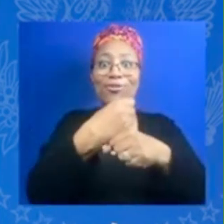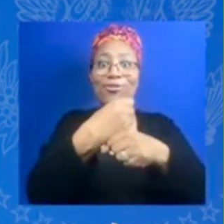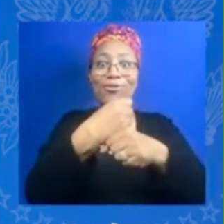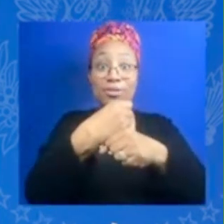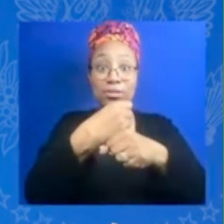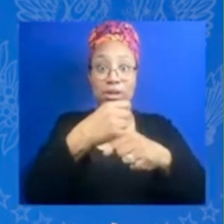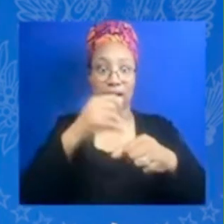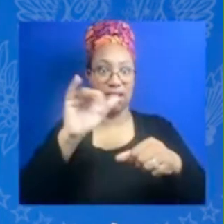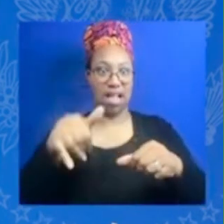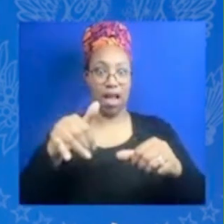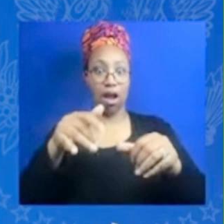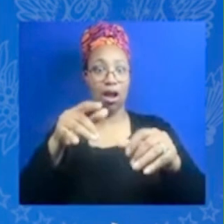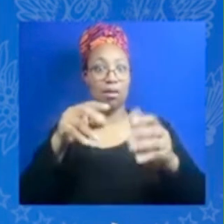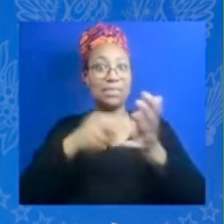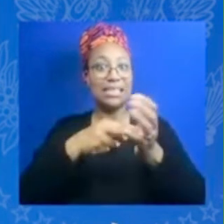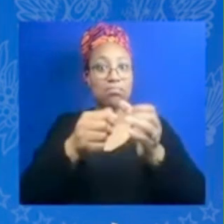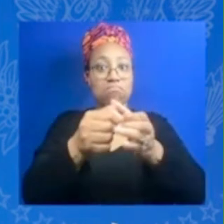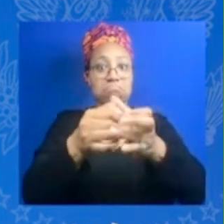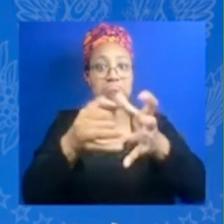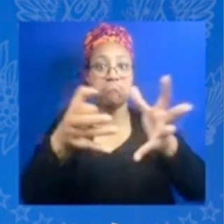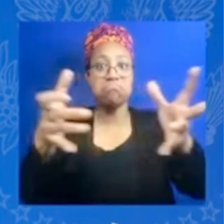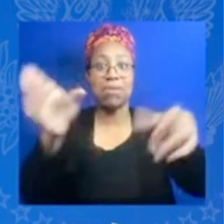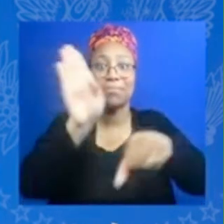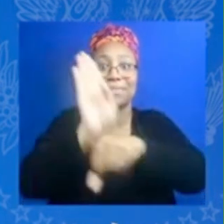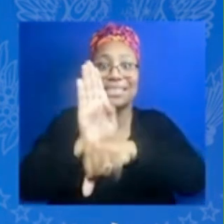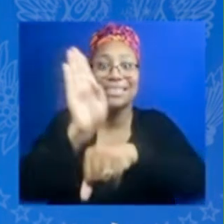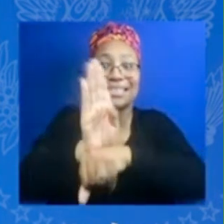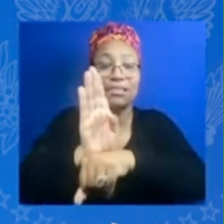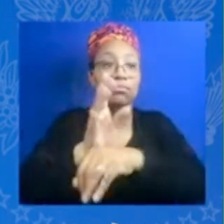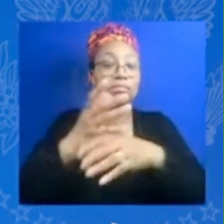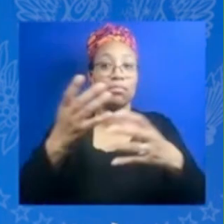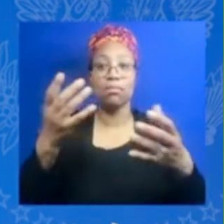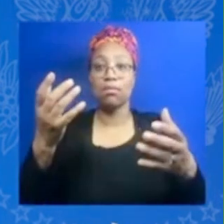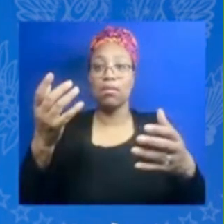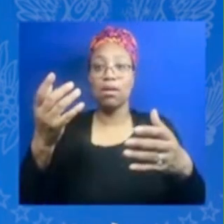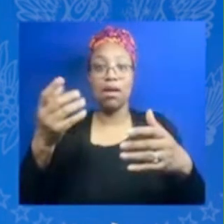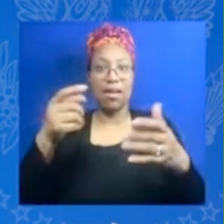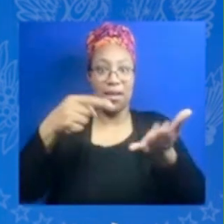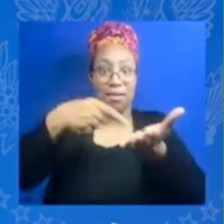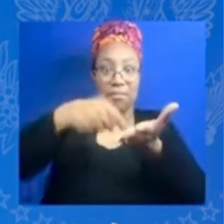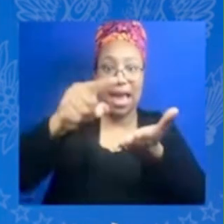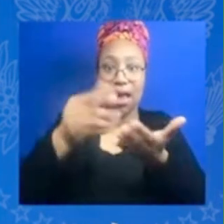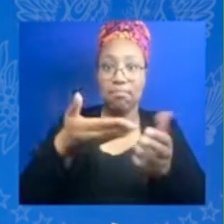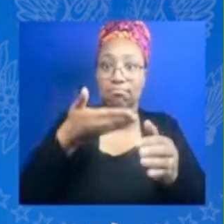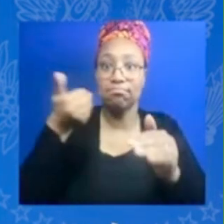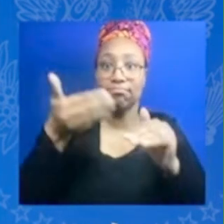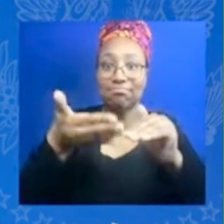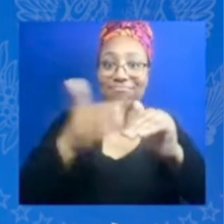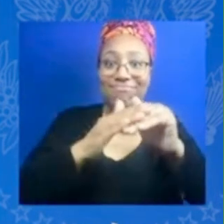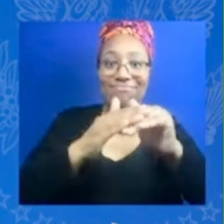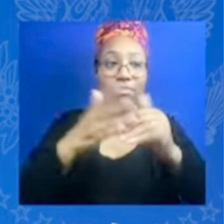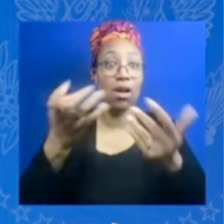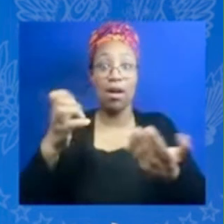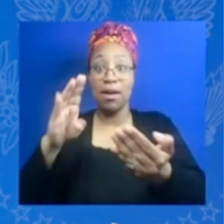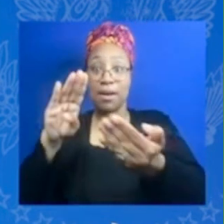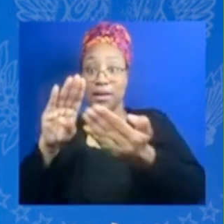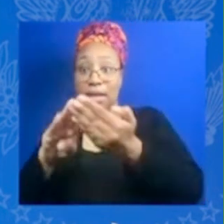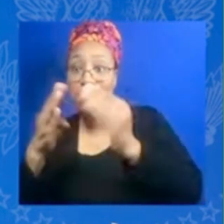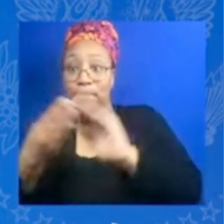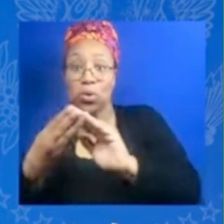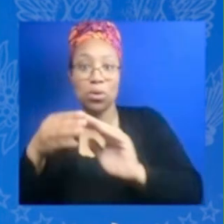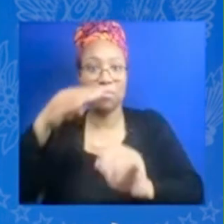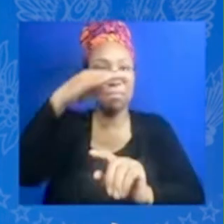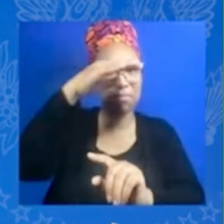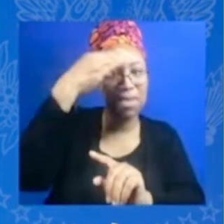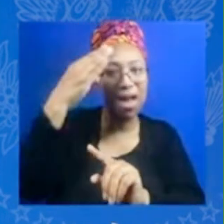jobs high paying jobs for individuals in all communities black and brown communities we have a very specific